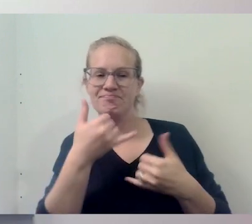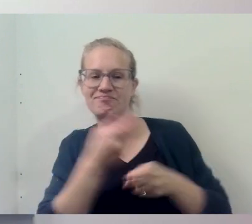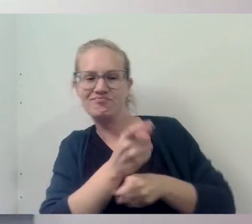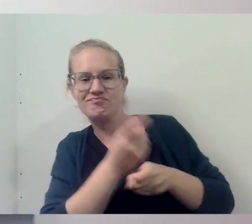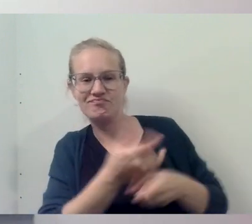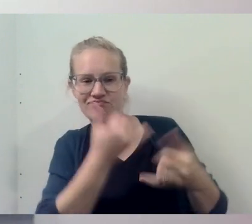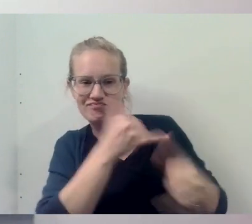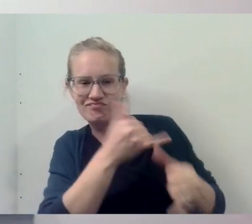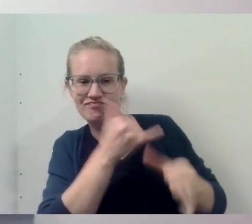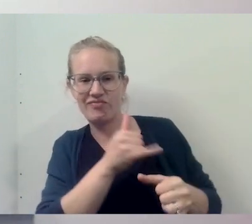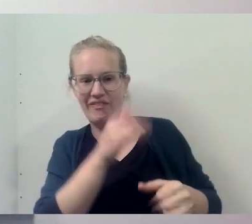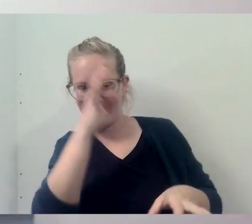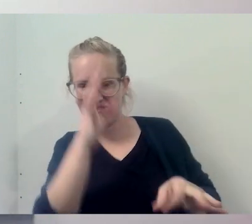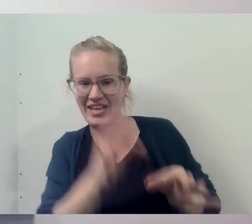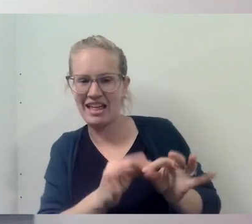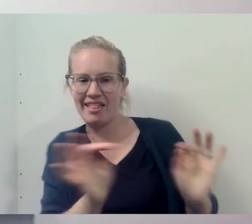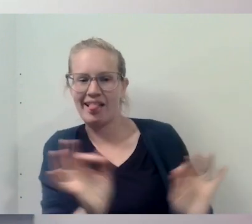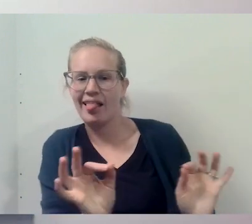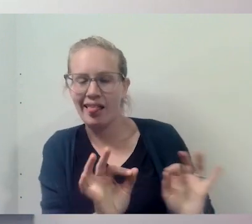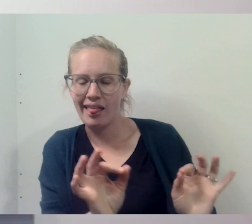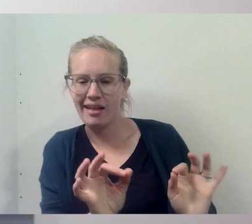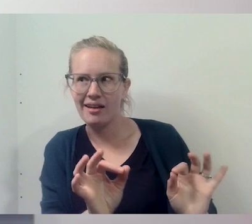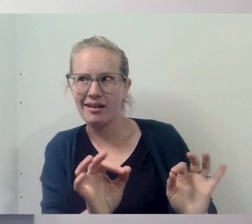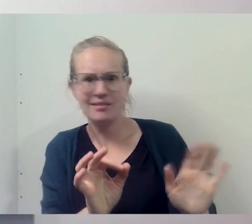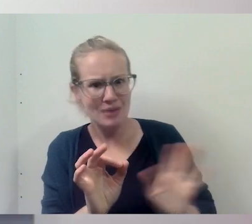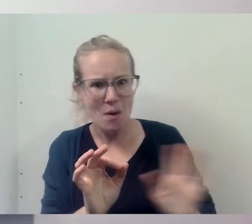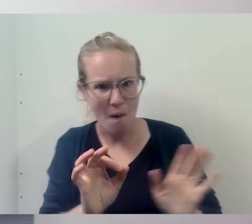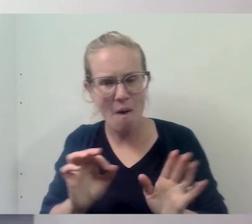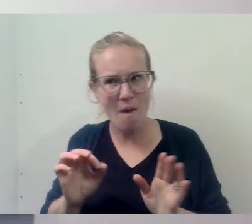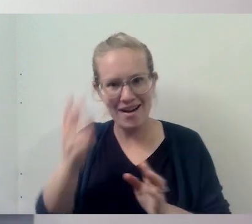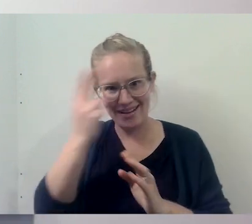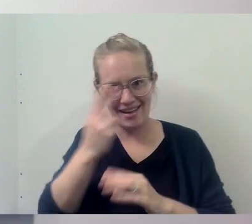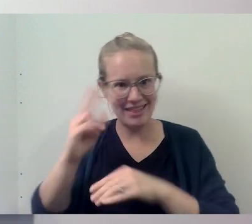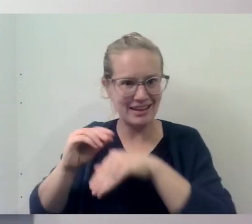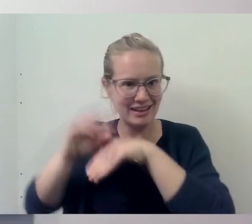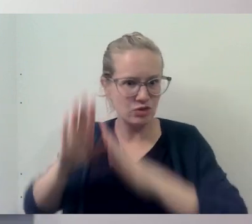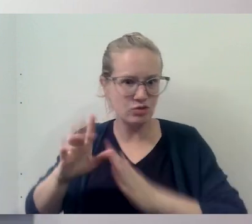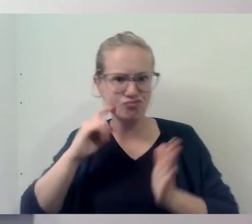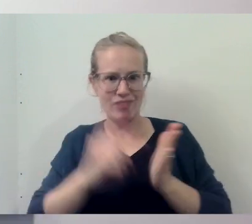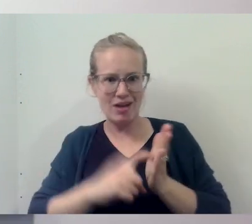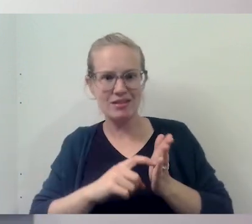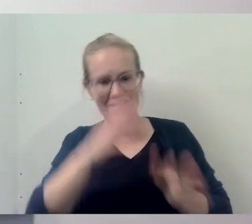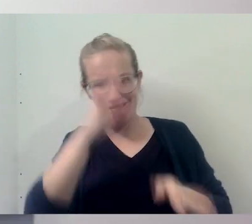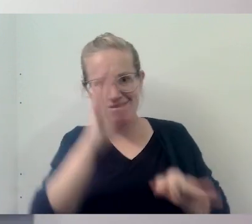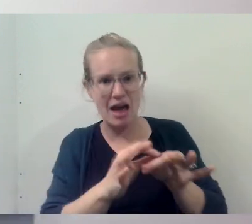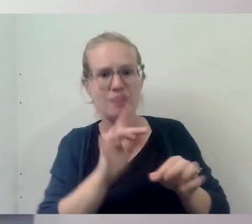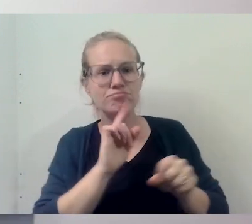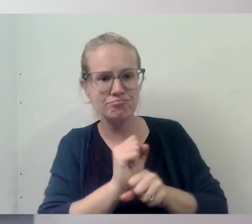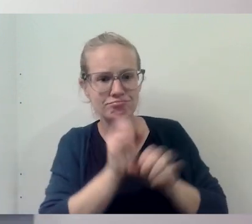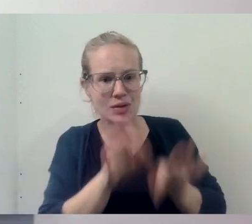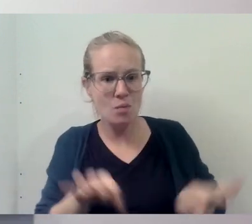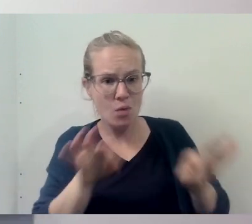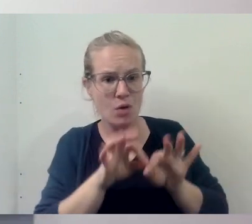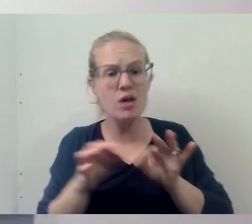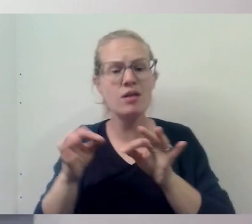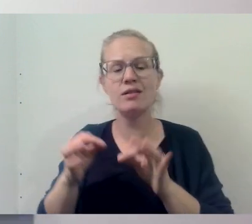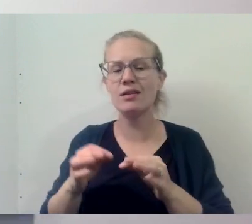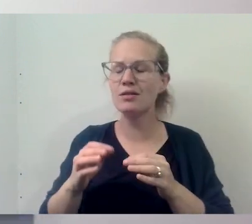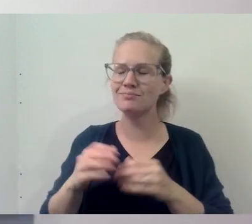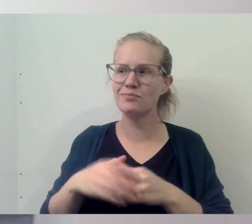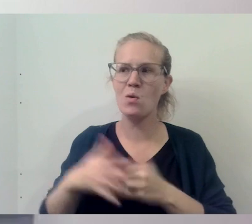as not important to them. Um, they want someone who can understand and affirm,